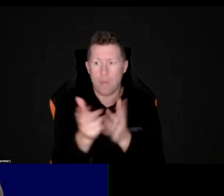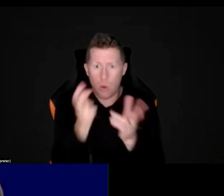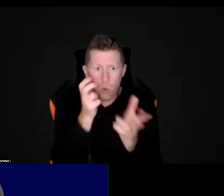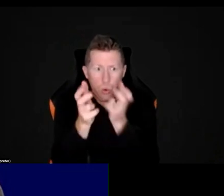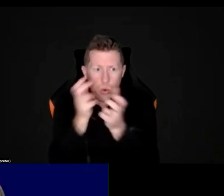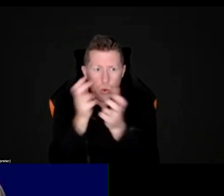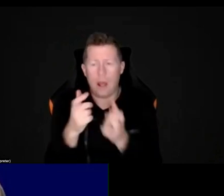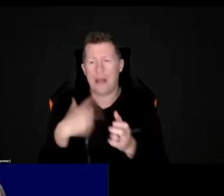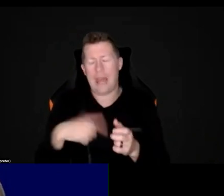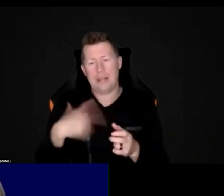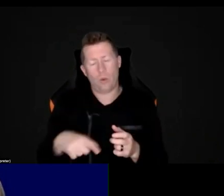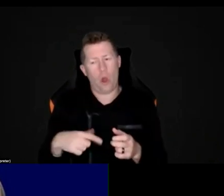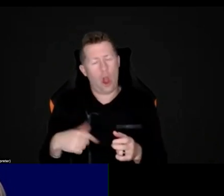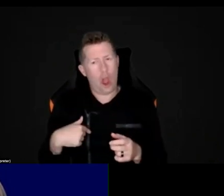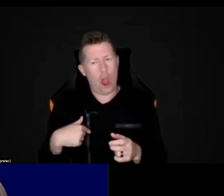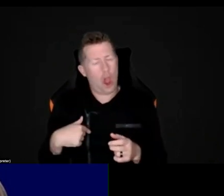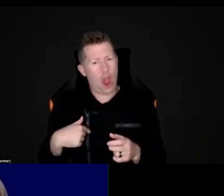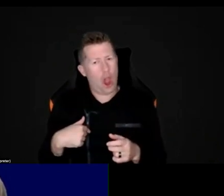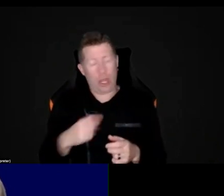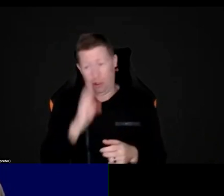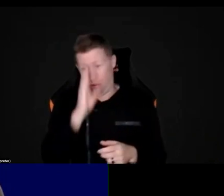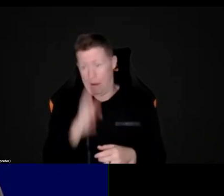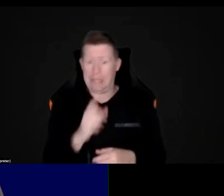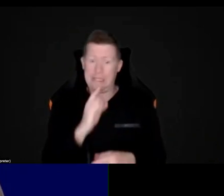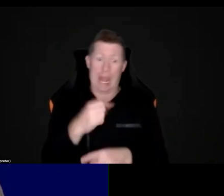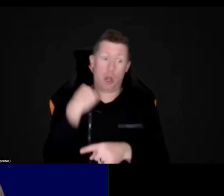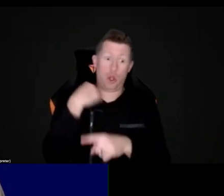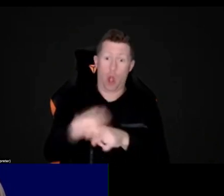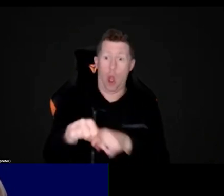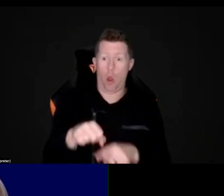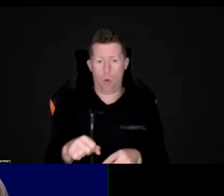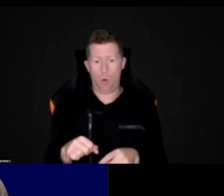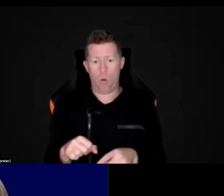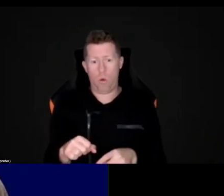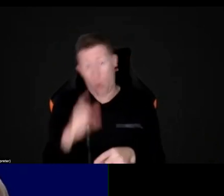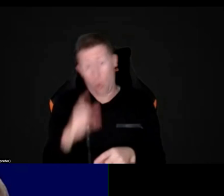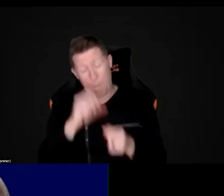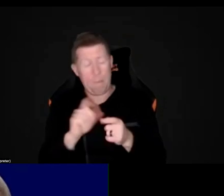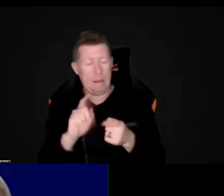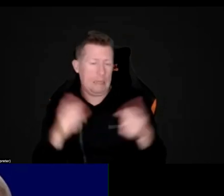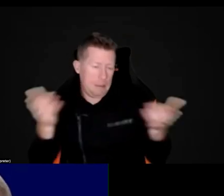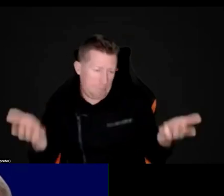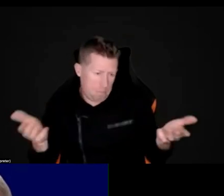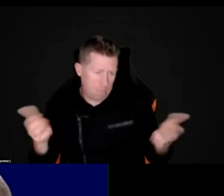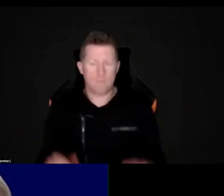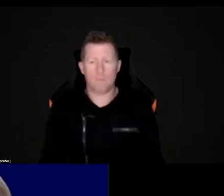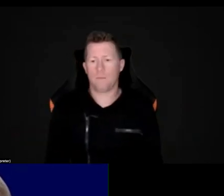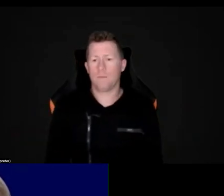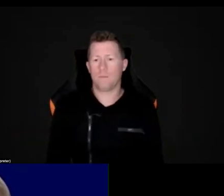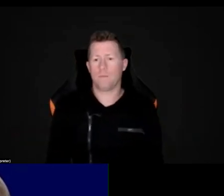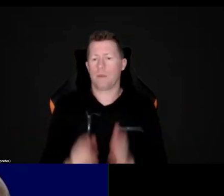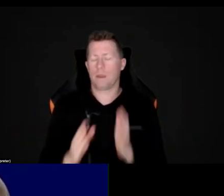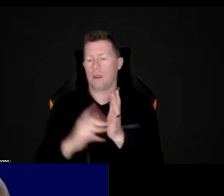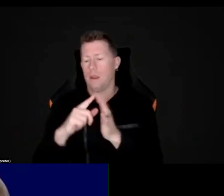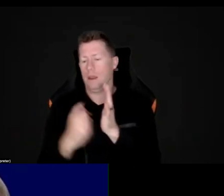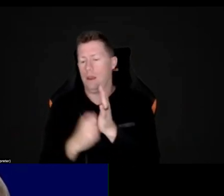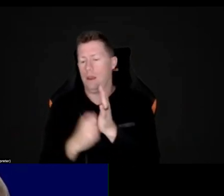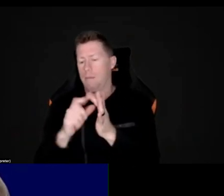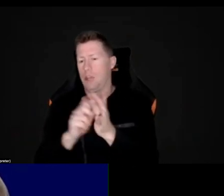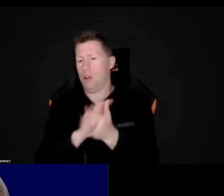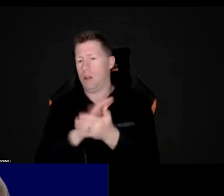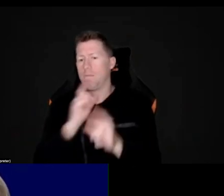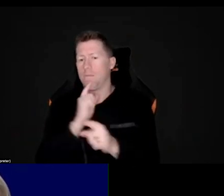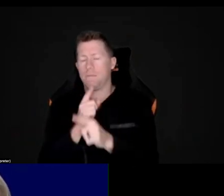can't say so straightforward. No. Great. Thanks, Natalia. The next